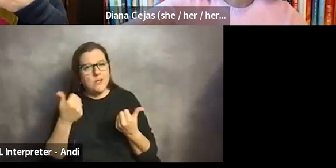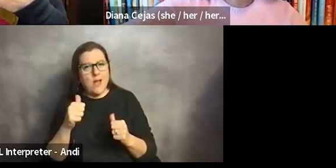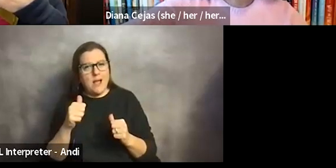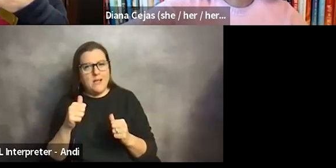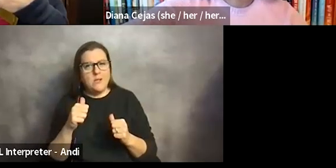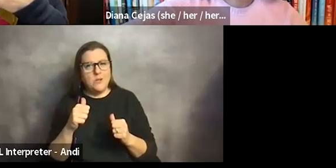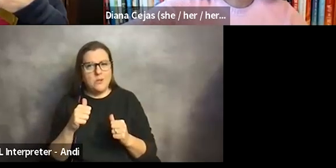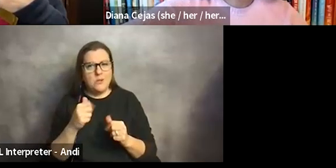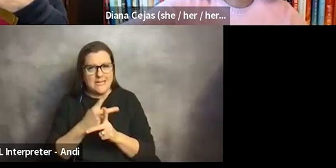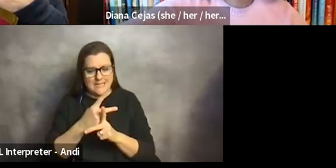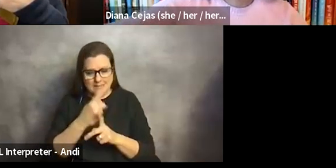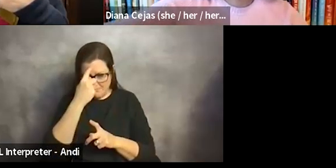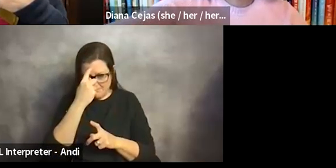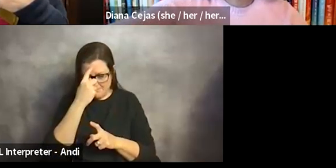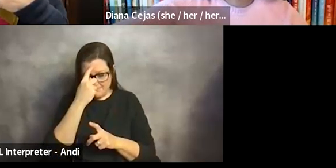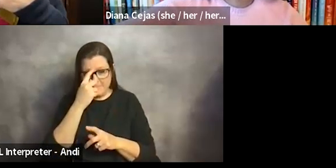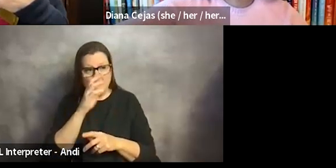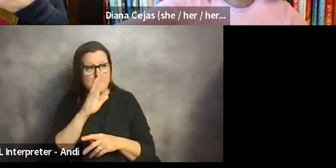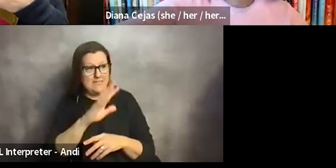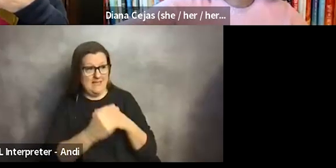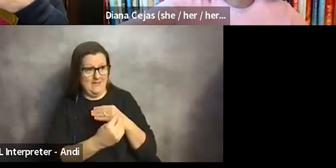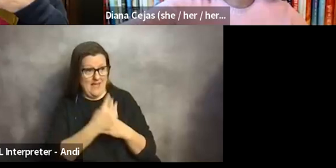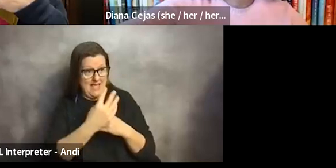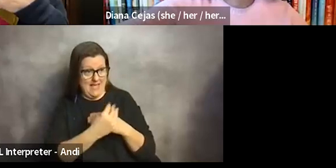uh, the advice that I get, um,